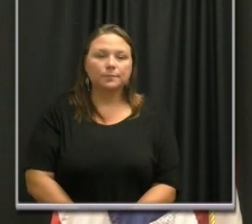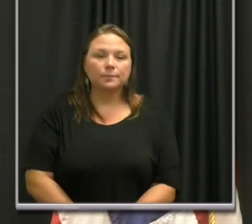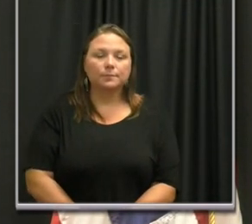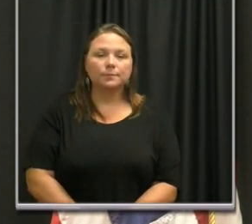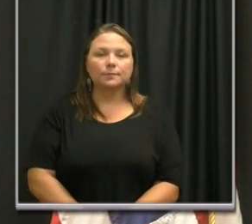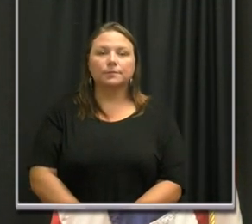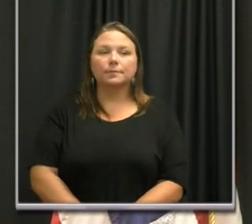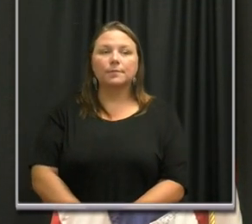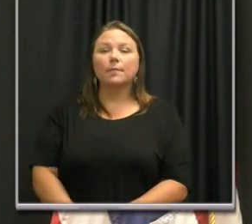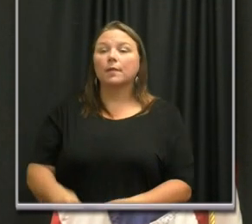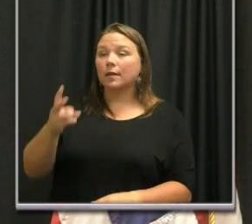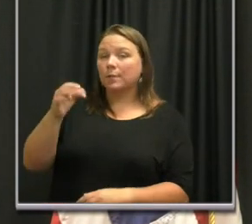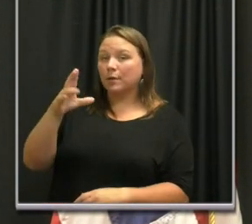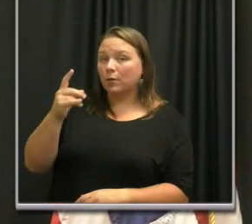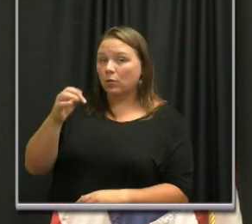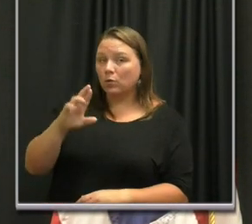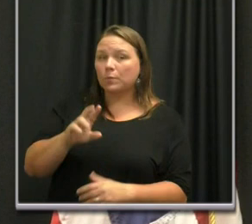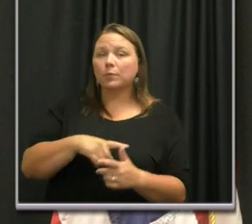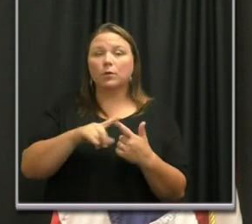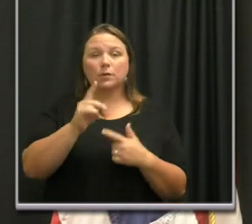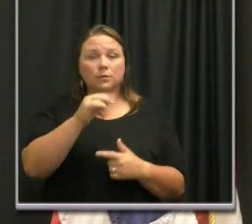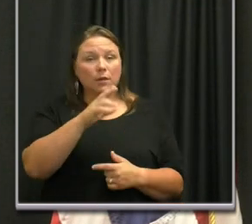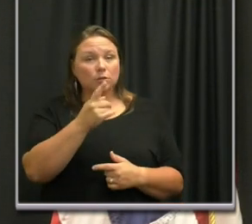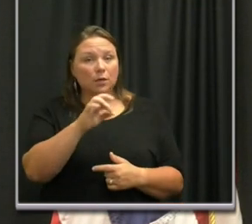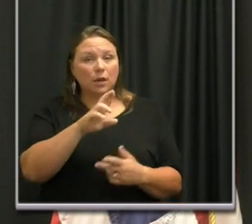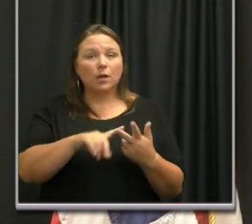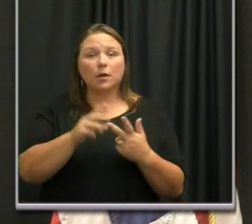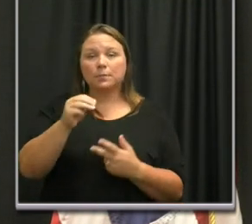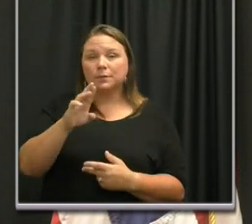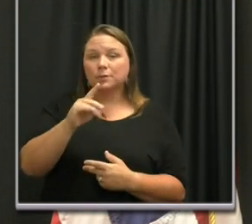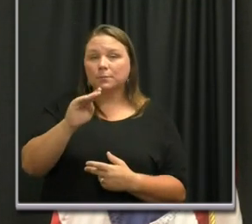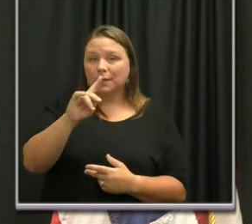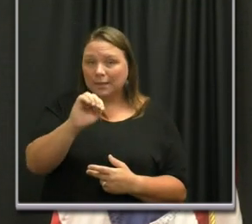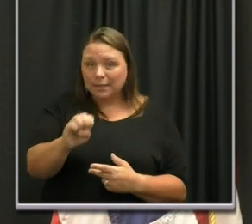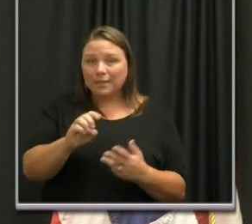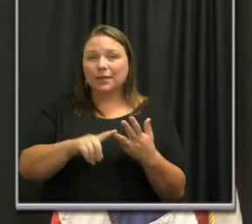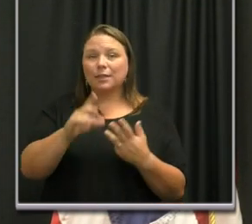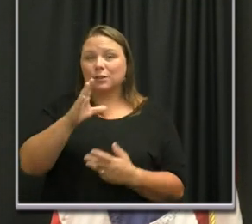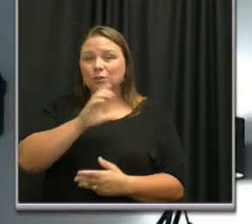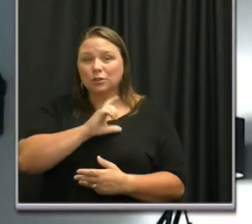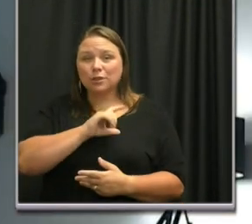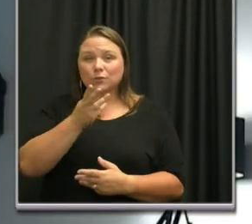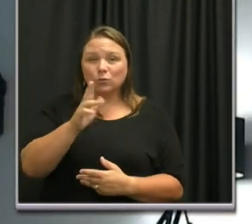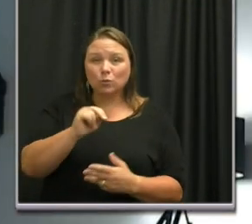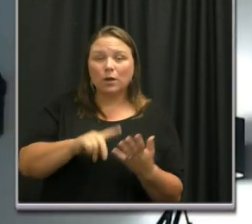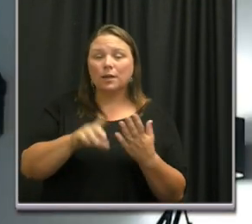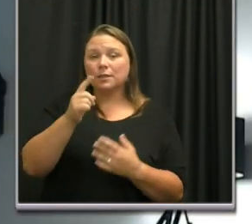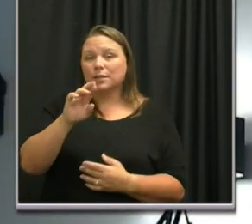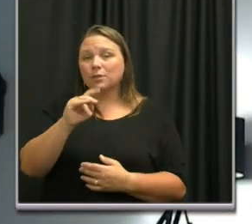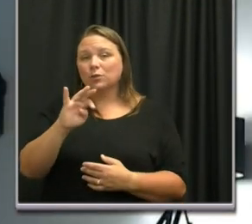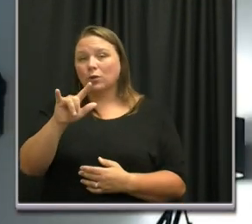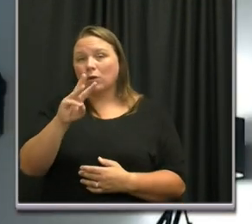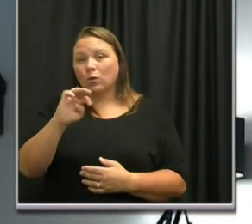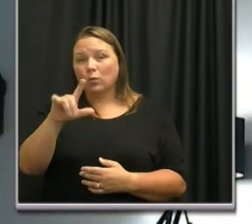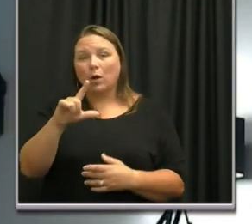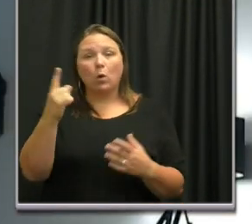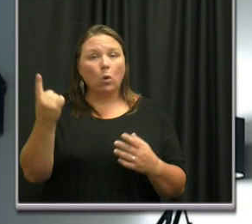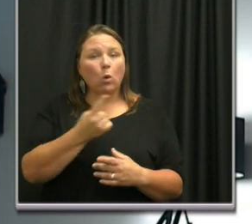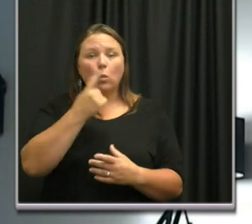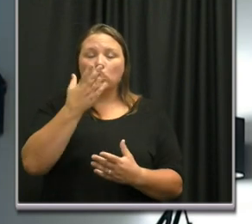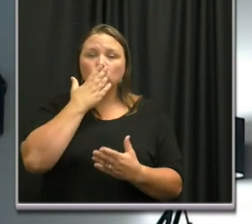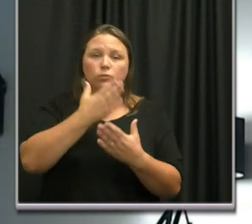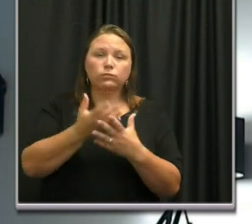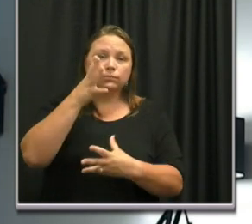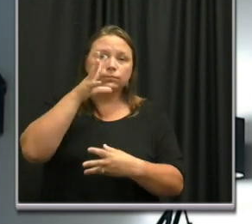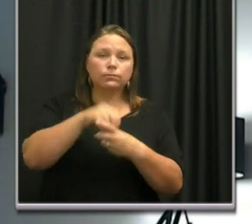Mayor Cooper, Dr. Chihongar, Mr. Bedney, Chief Swan, and Dr. Caldwell, it's always good to be with you